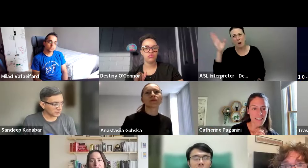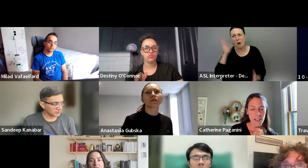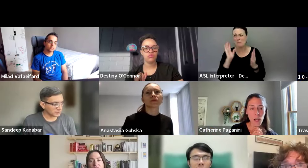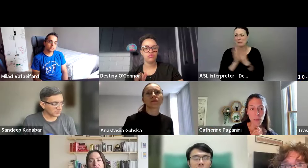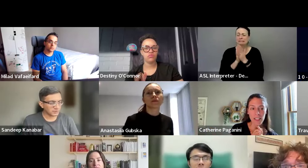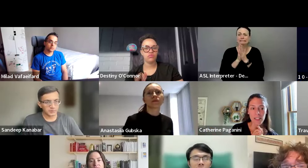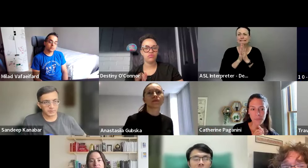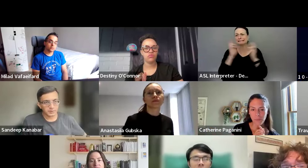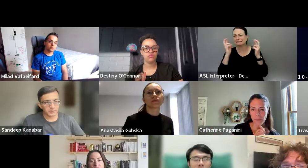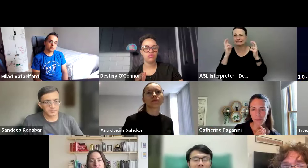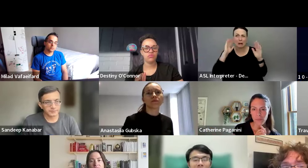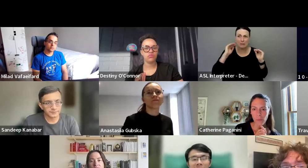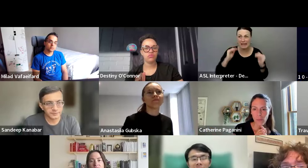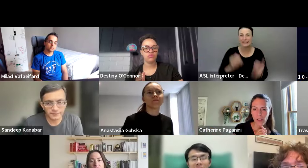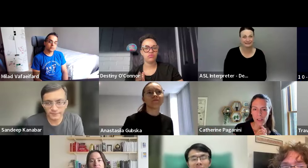that, uh, bucket.